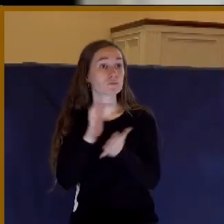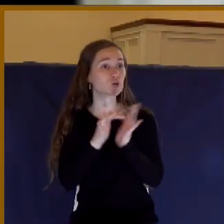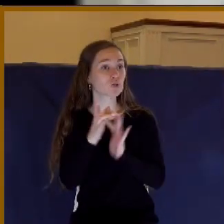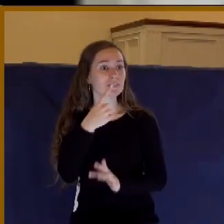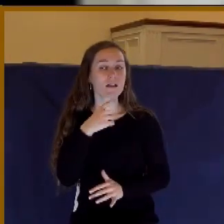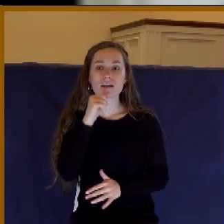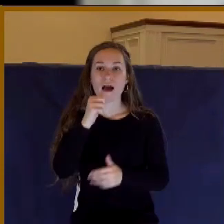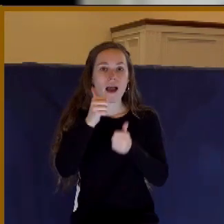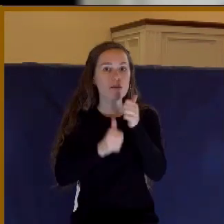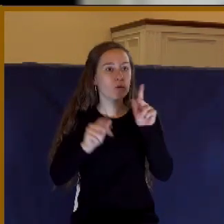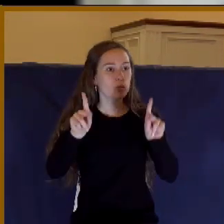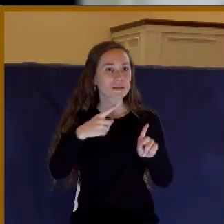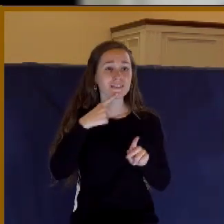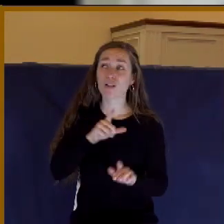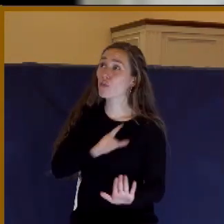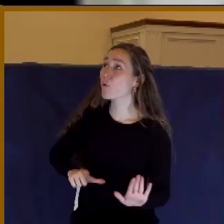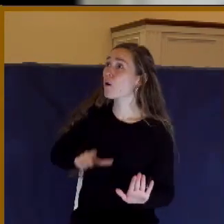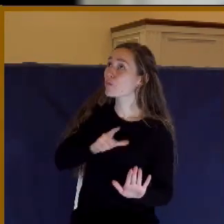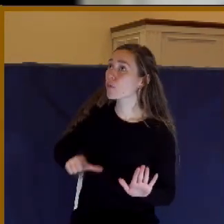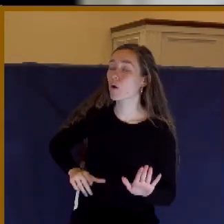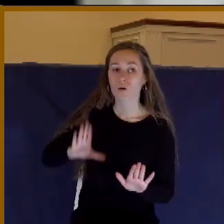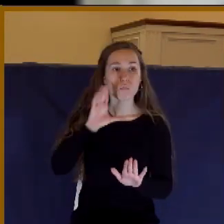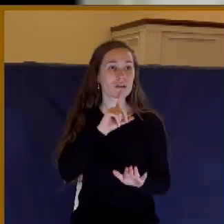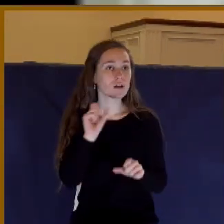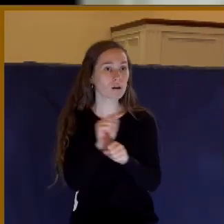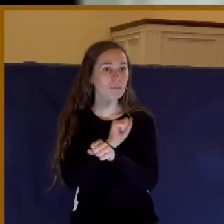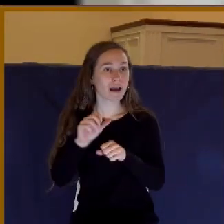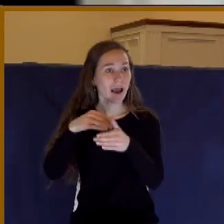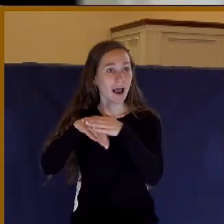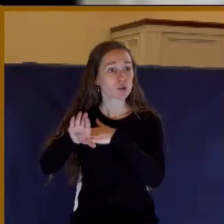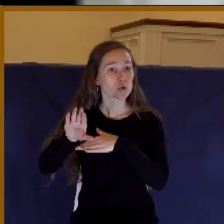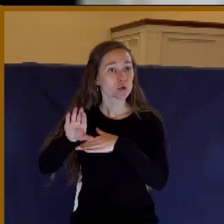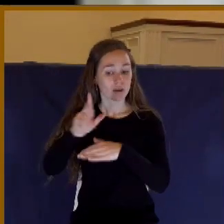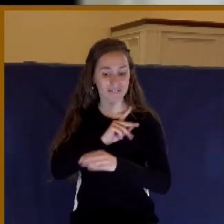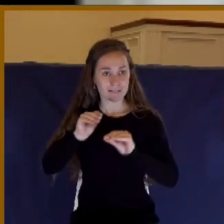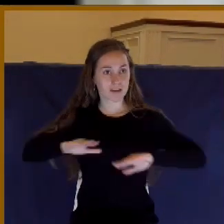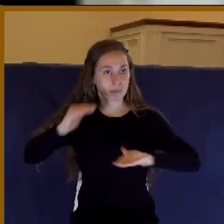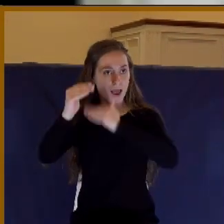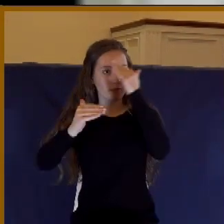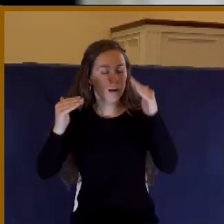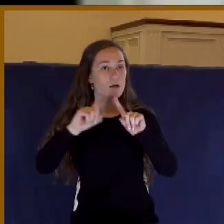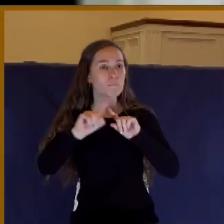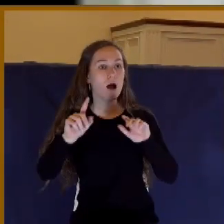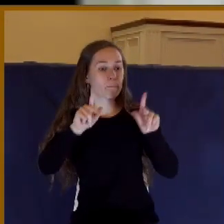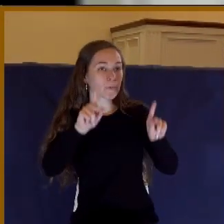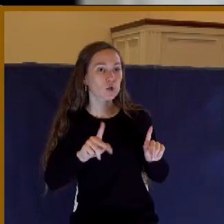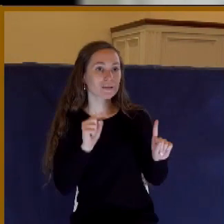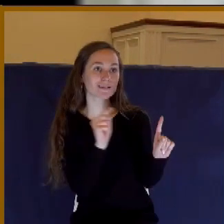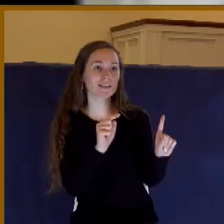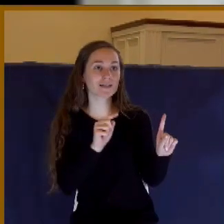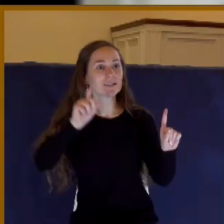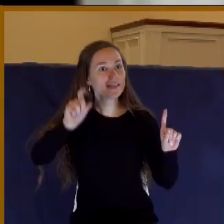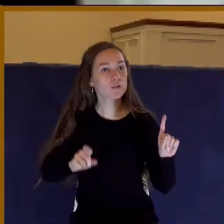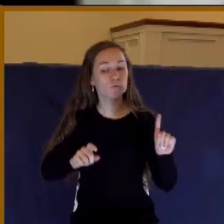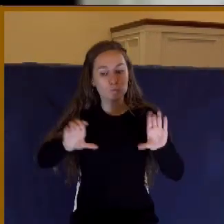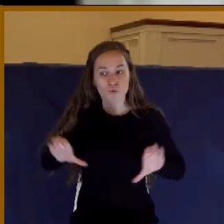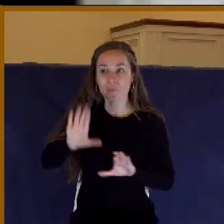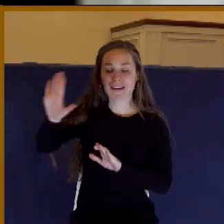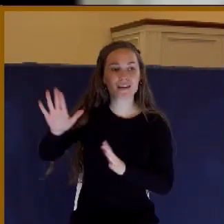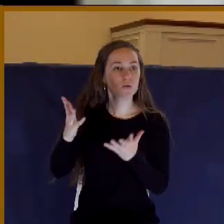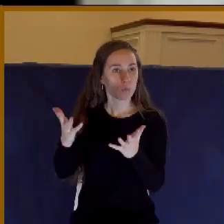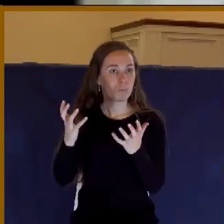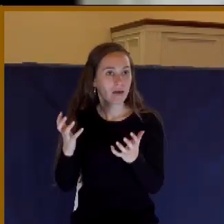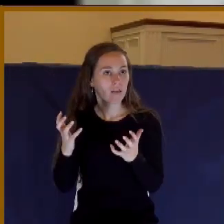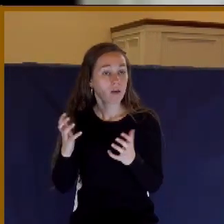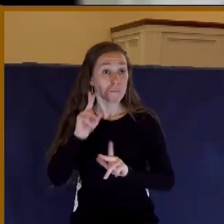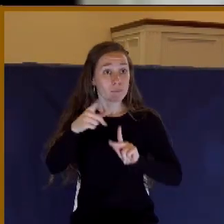kingdom of heaven, but he that does the will of my Father which is in heaven. And then he says this, Many will say to me in that day, Lord, Lord, have we